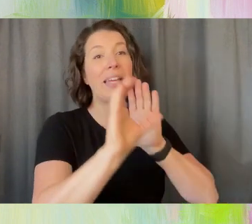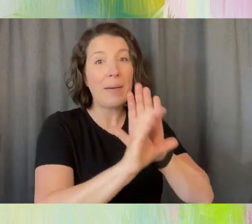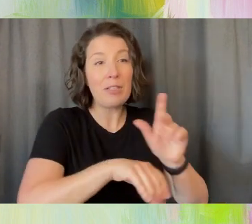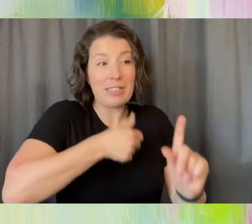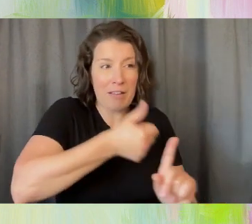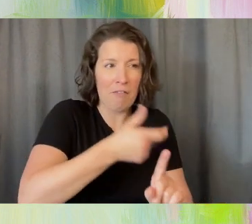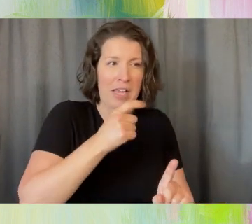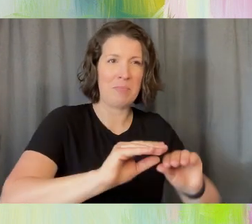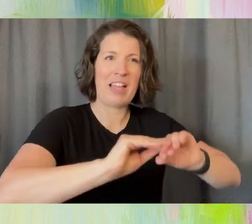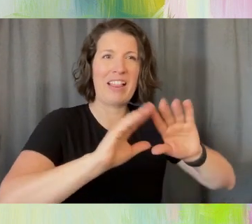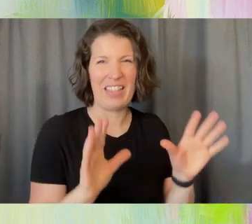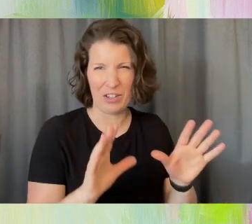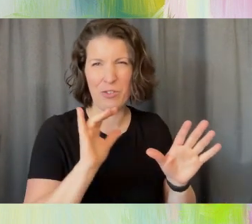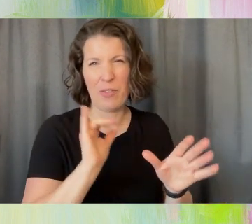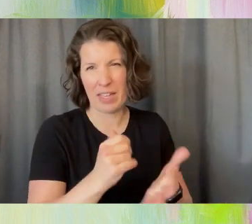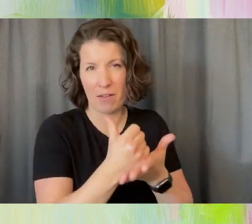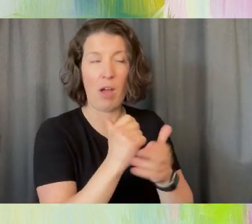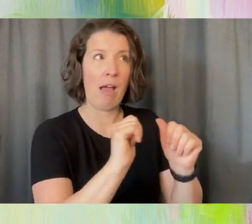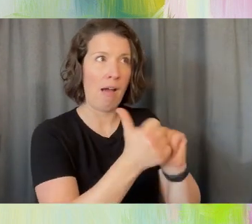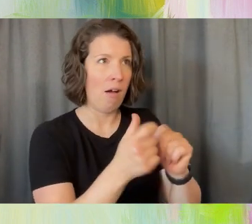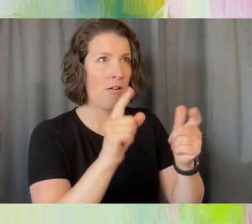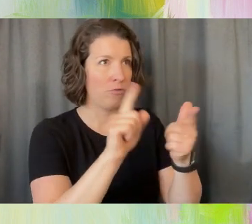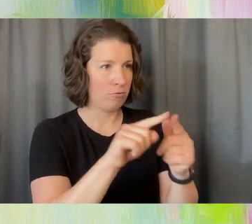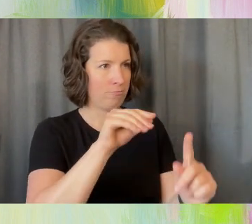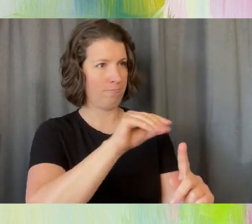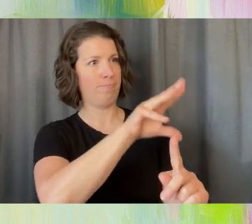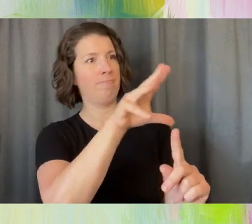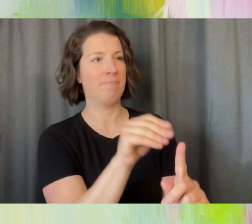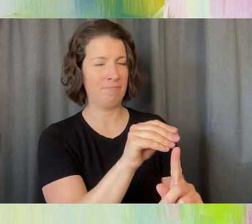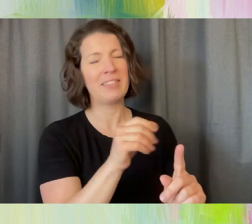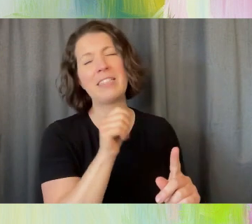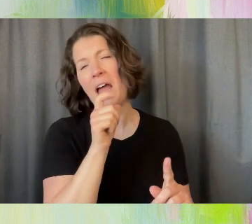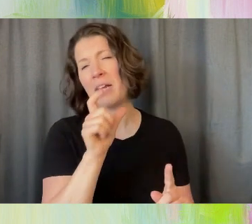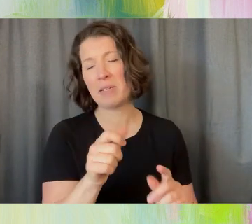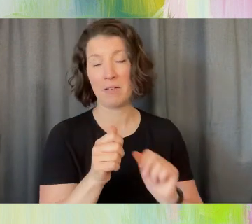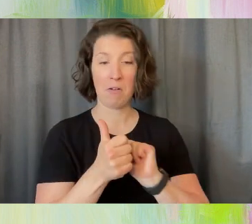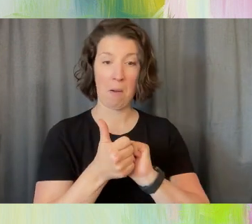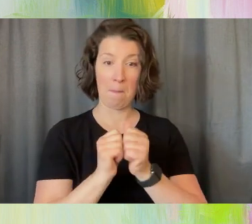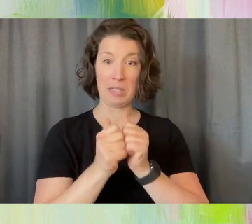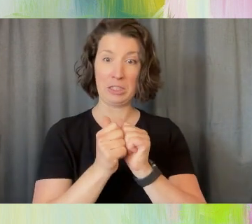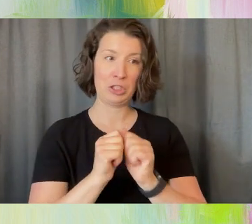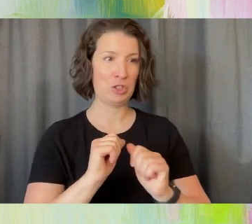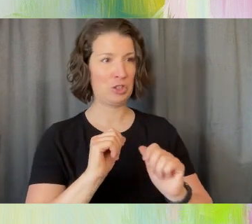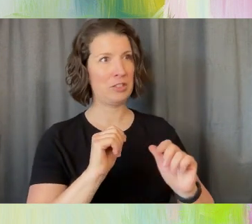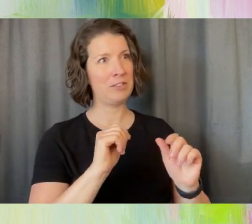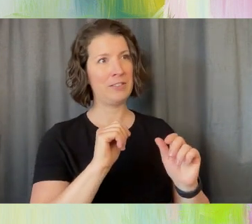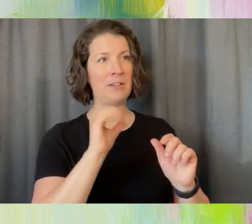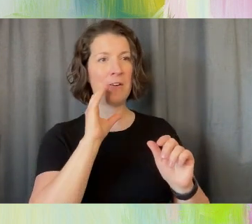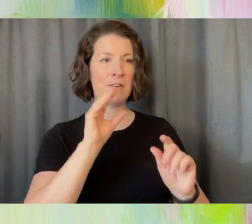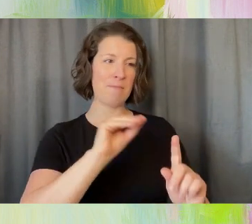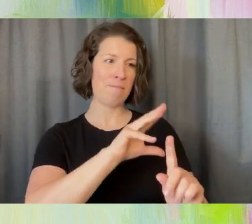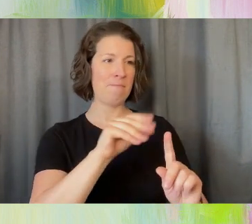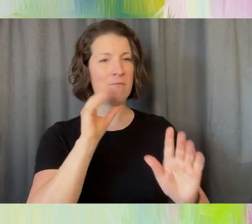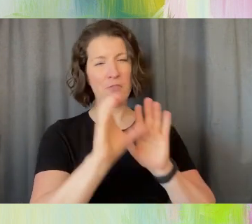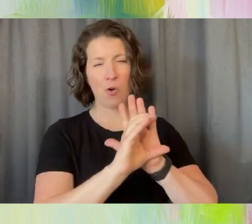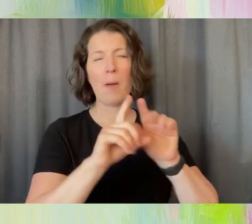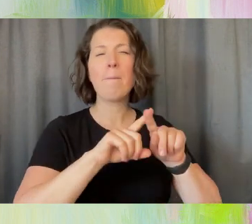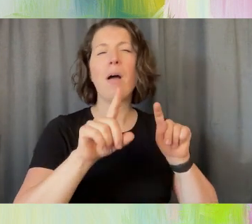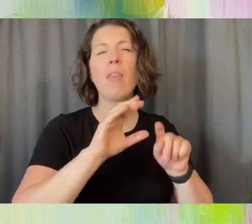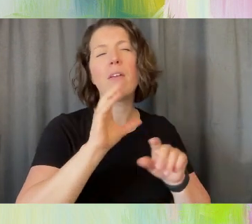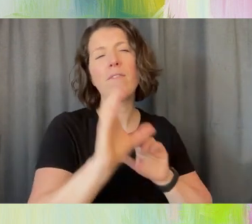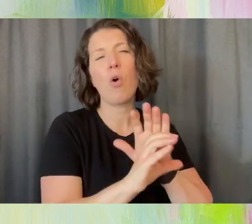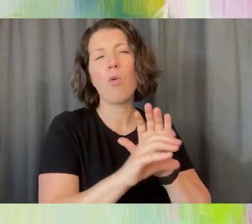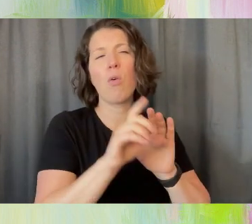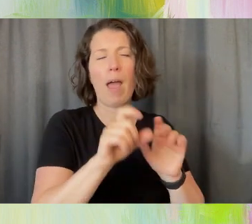doesn't have to be like a like a competition photograph, but it has to be a photograph that can show something that it makes